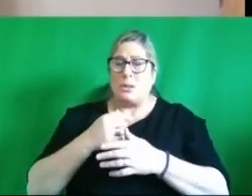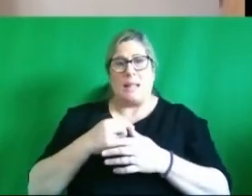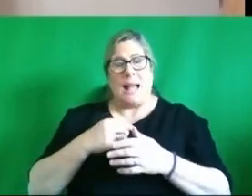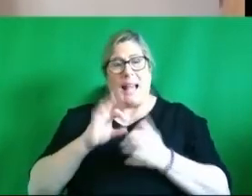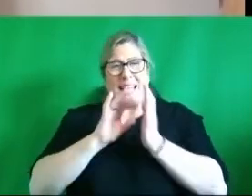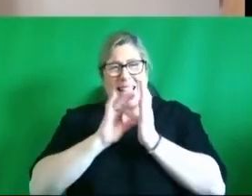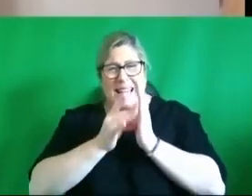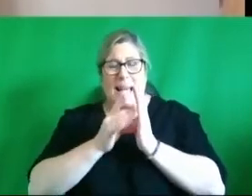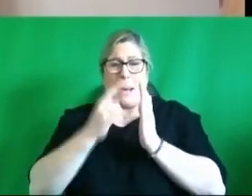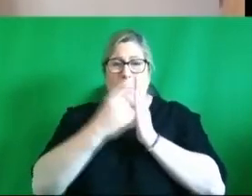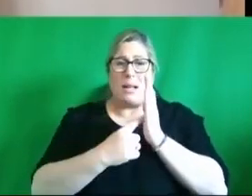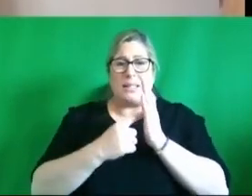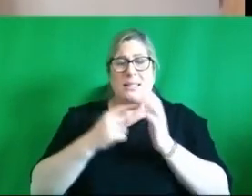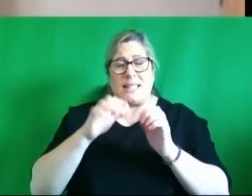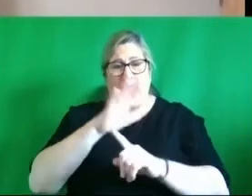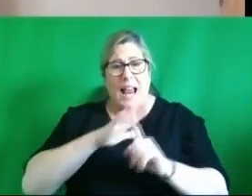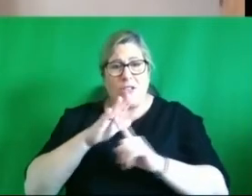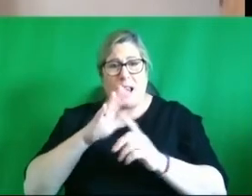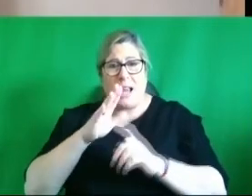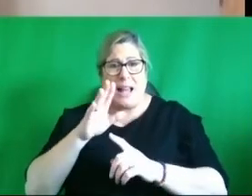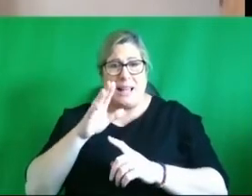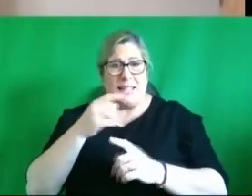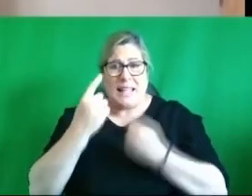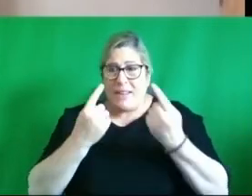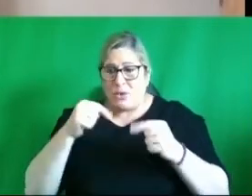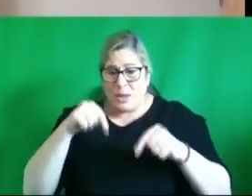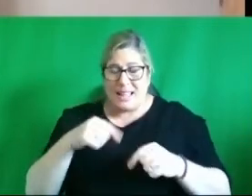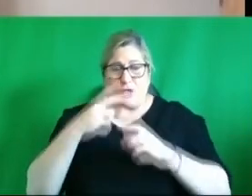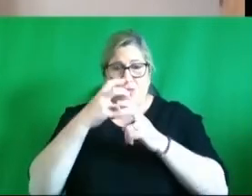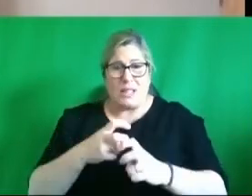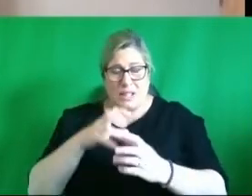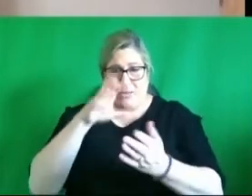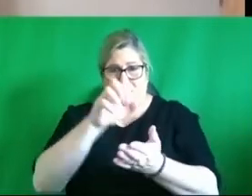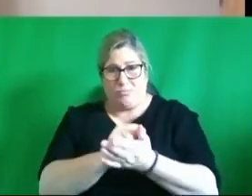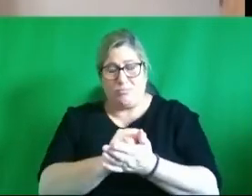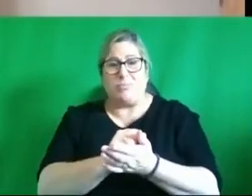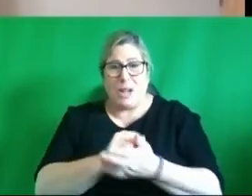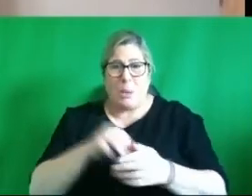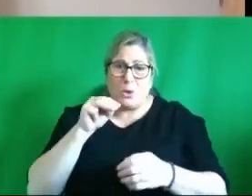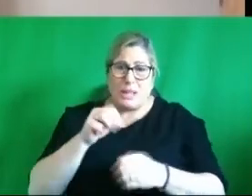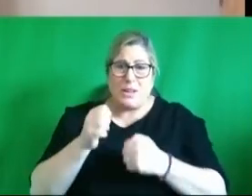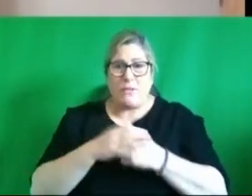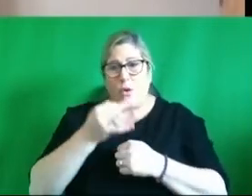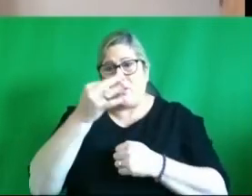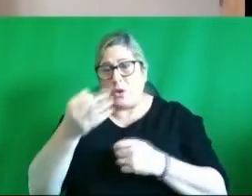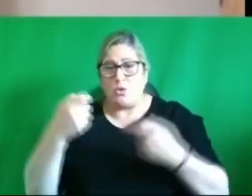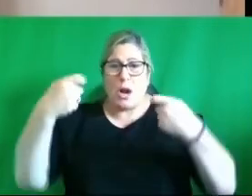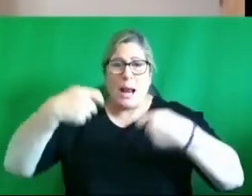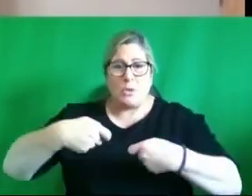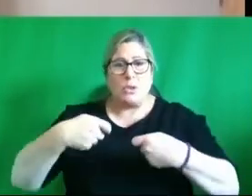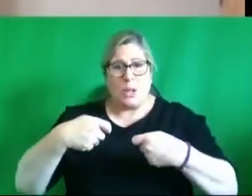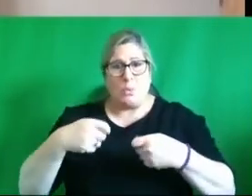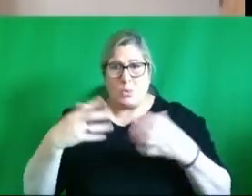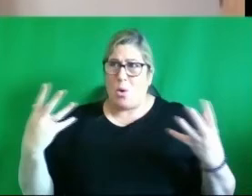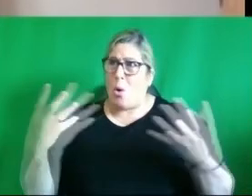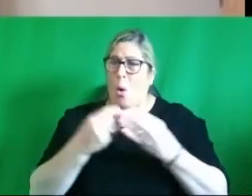individuals in this research identified that was a possibility potential for future collaboration was the whole area of mental health